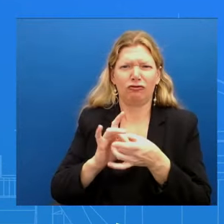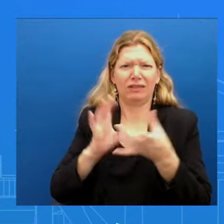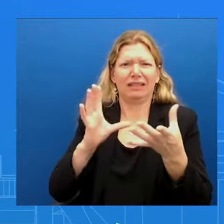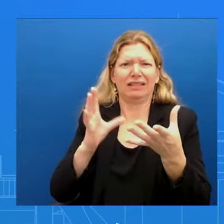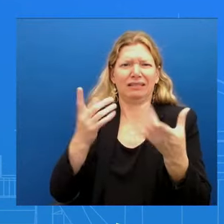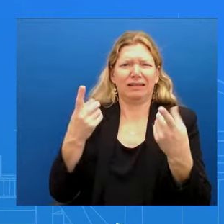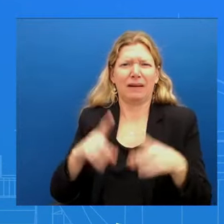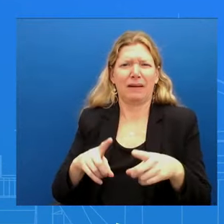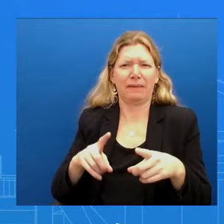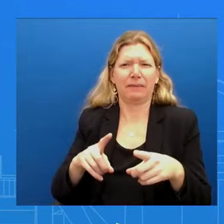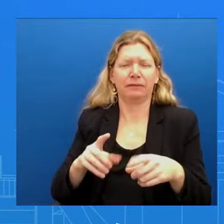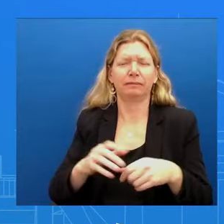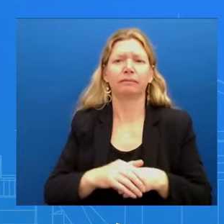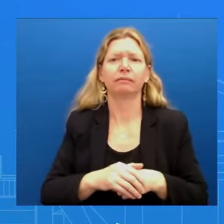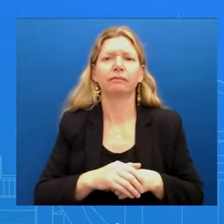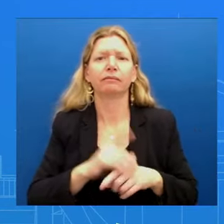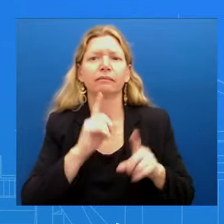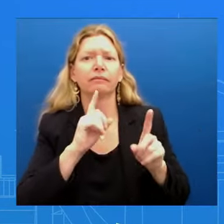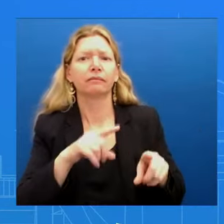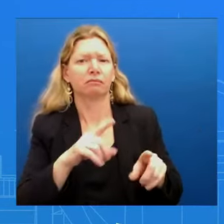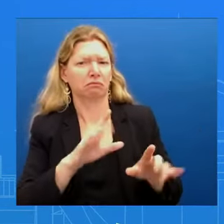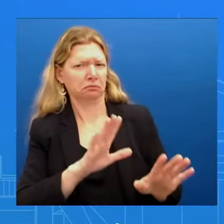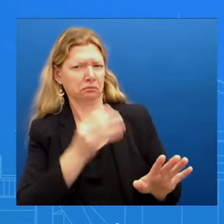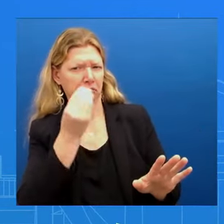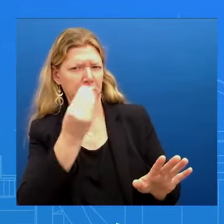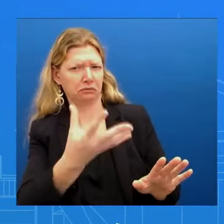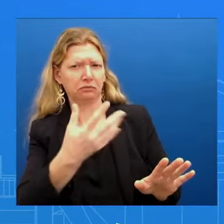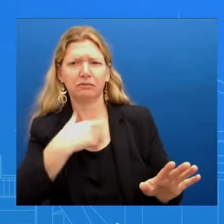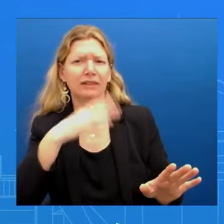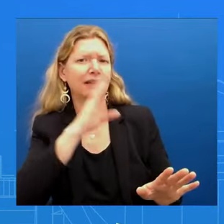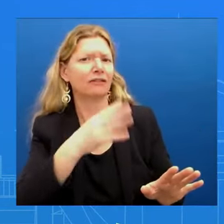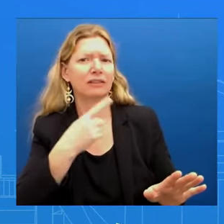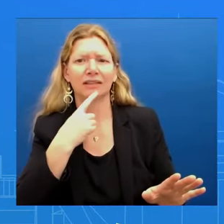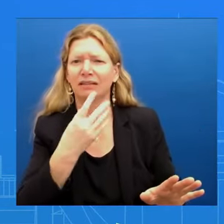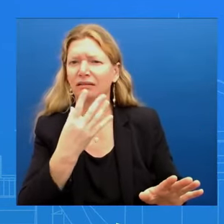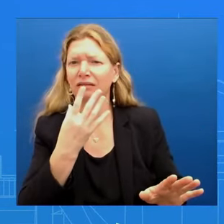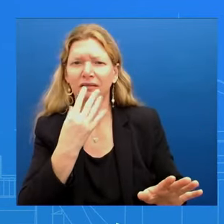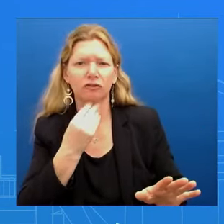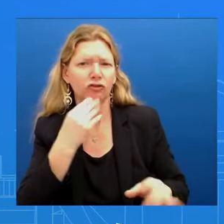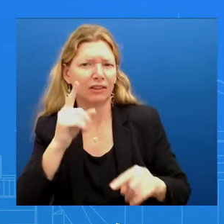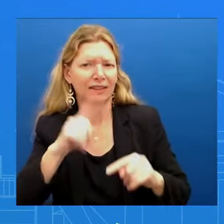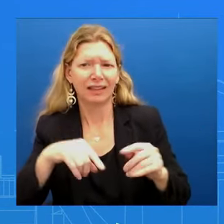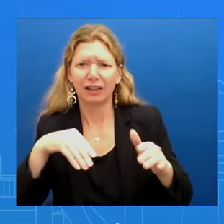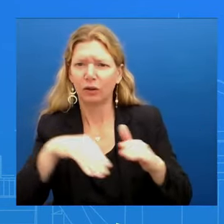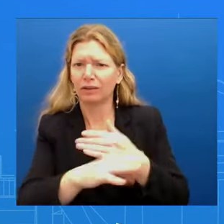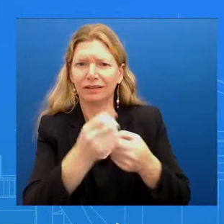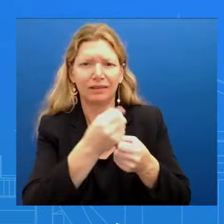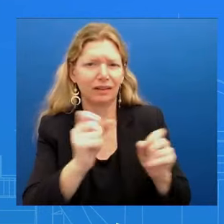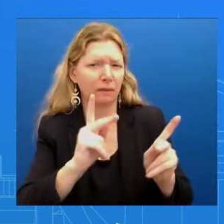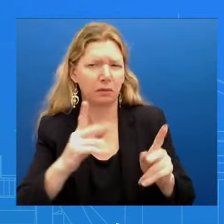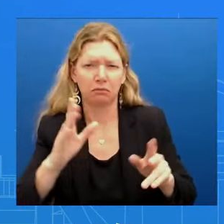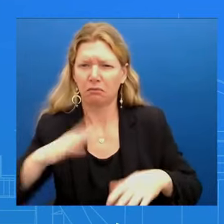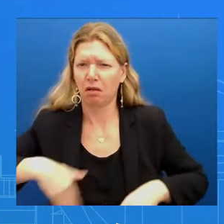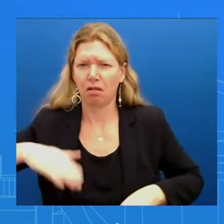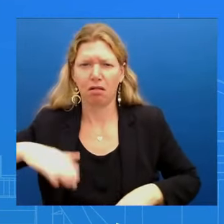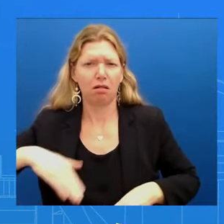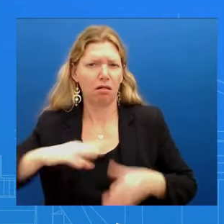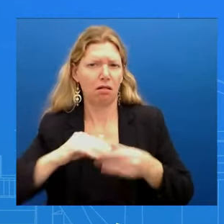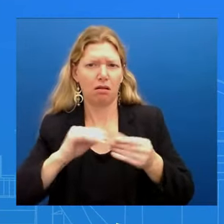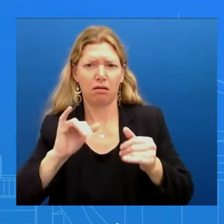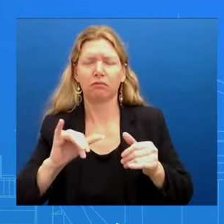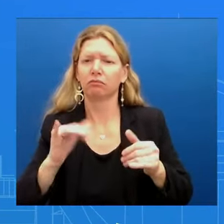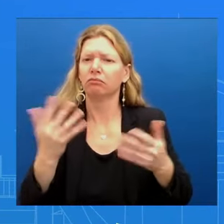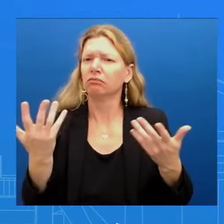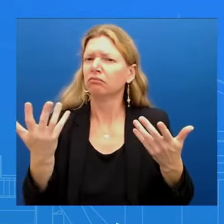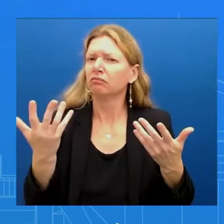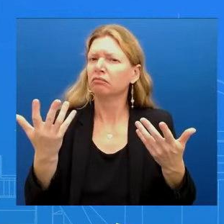remains a viable threat to the Israeli people and the Israelis and the IDF absolutely are going to continue operations against their leadership and their infrastructure